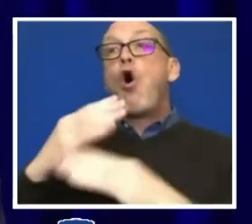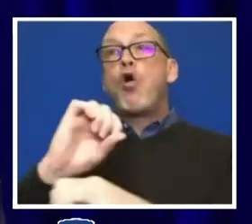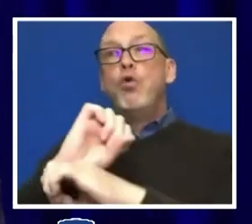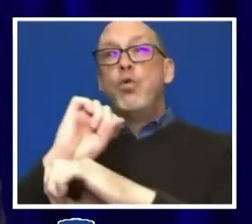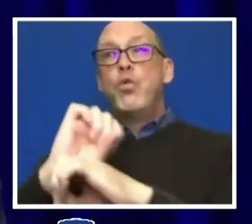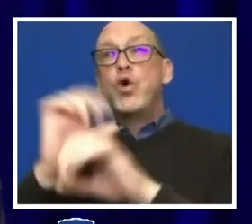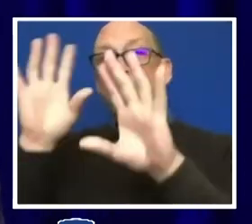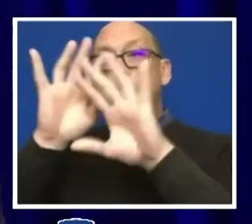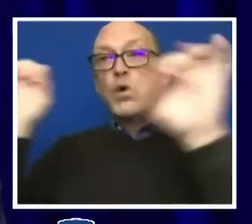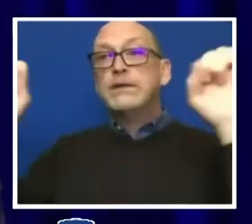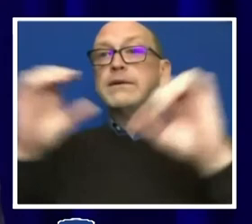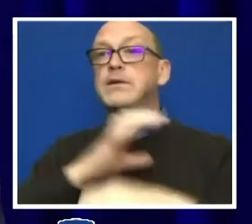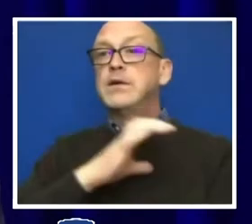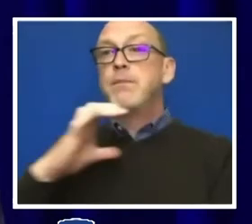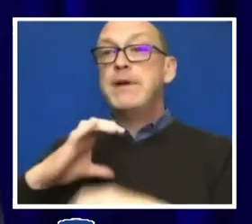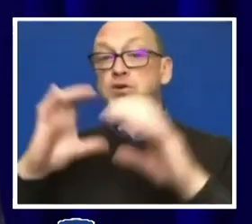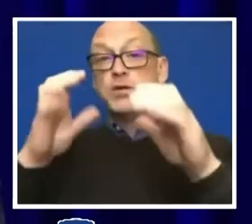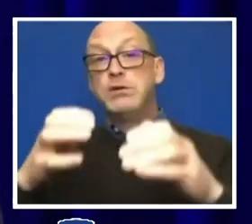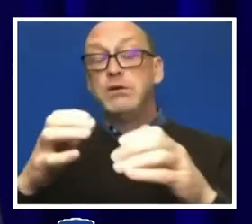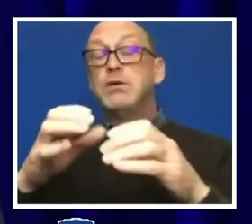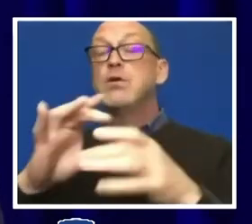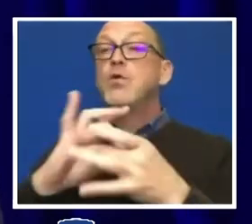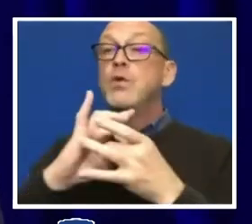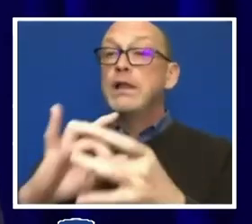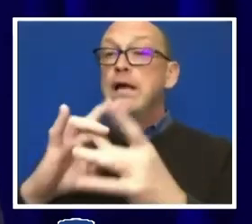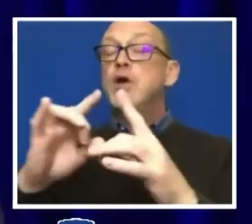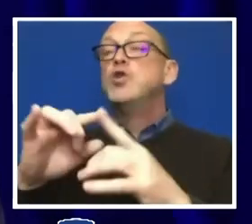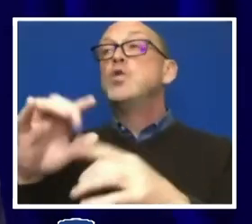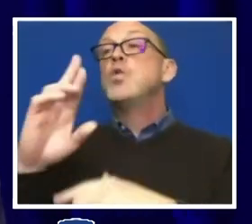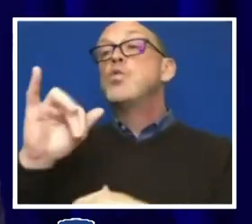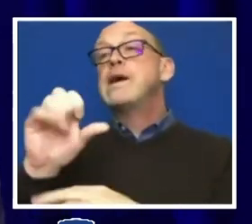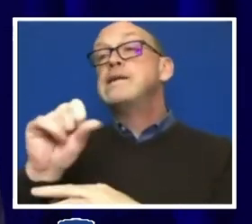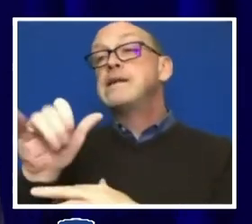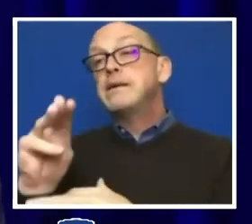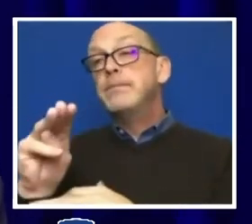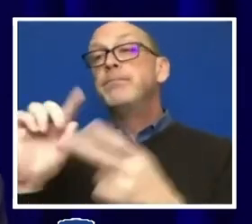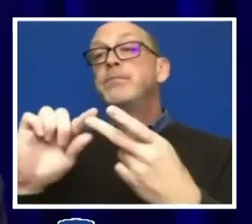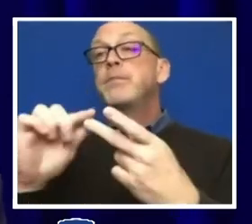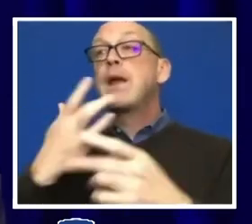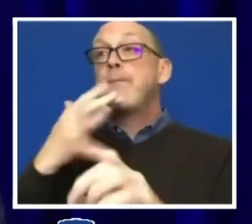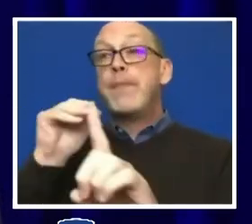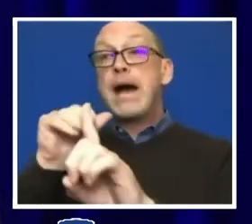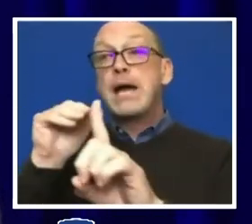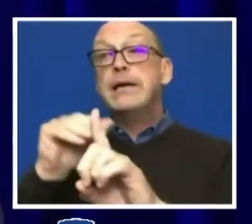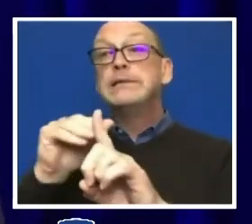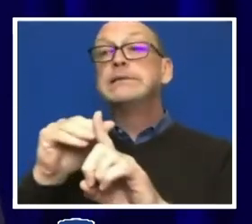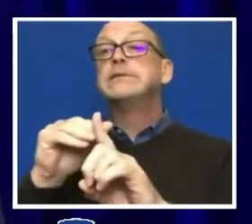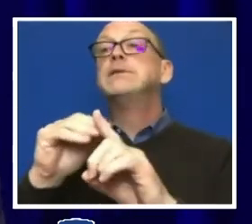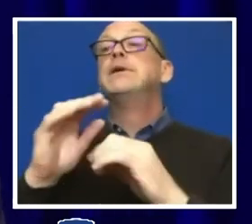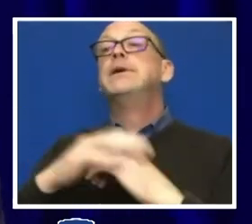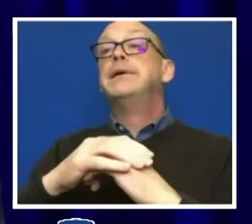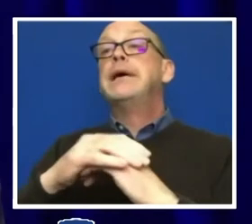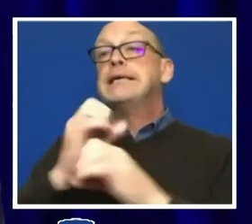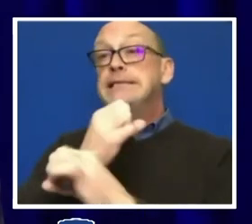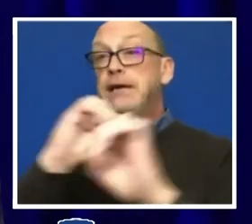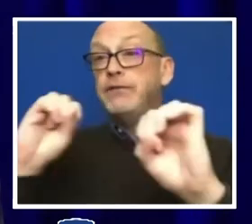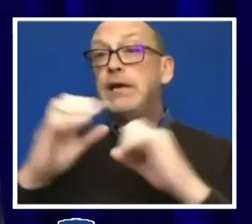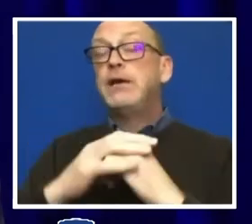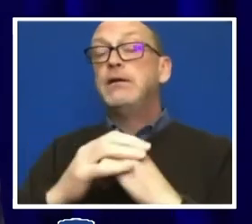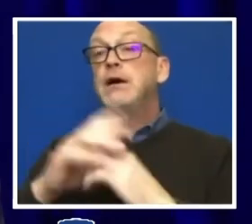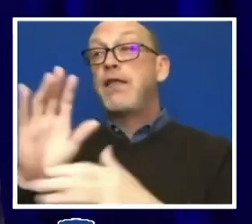Commission on Racism, Bias, and Community Safety, and the Student Code of Conduct Task Force that included